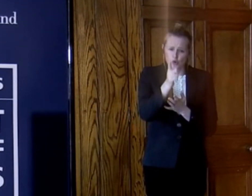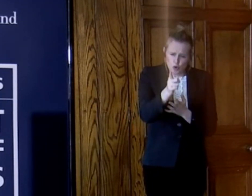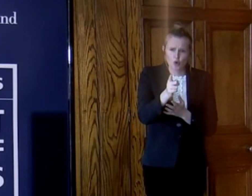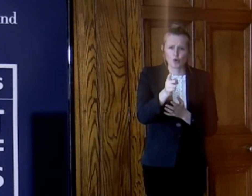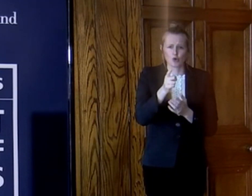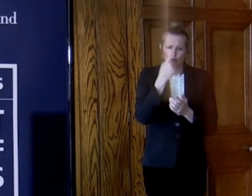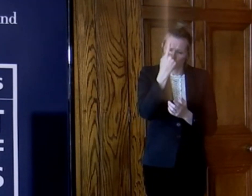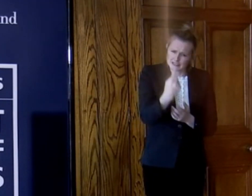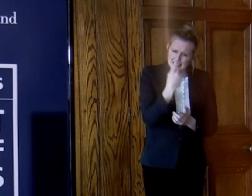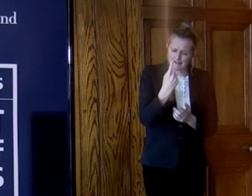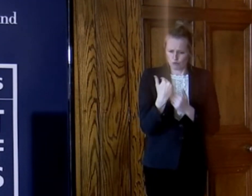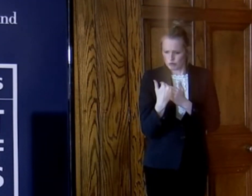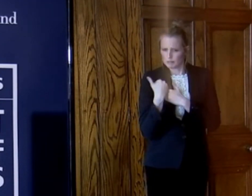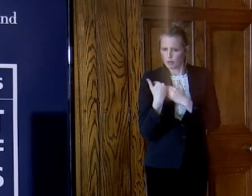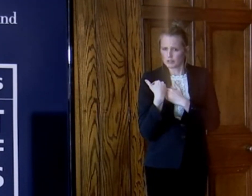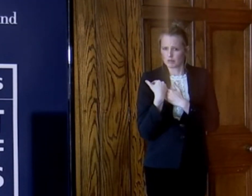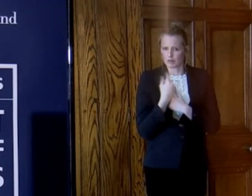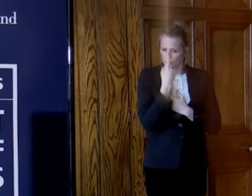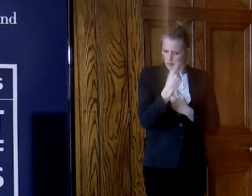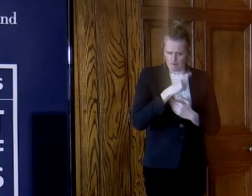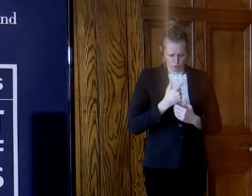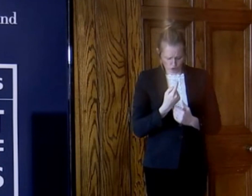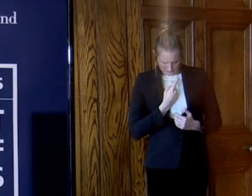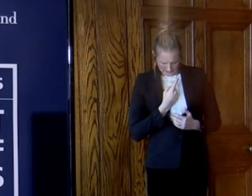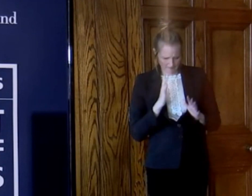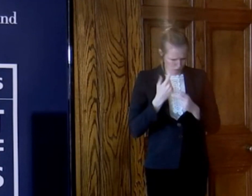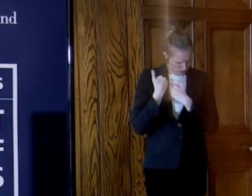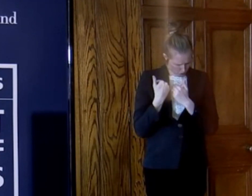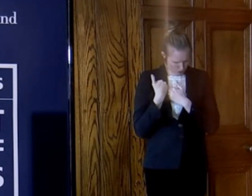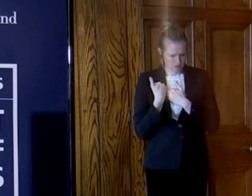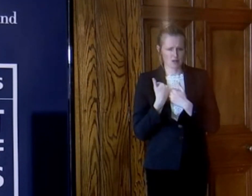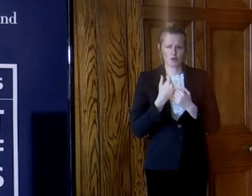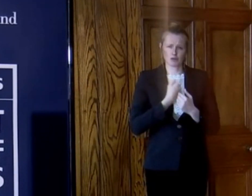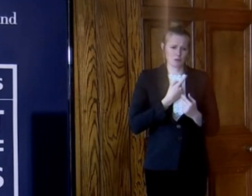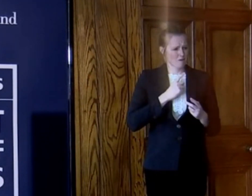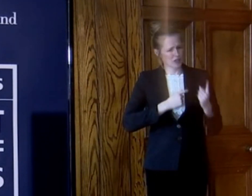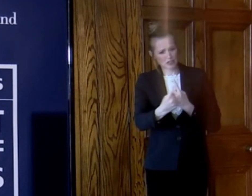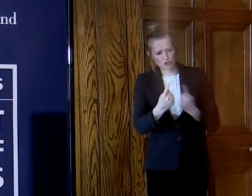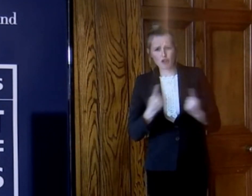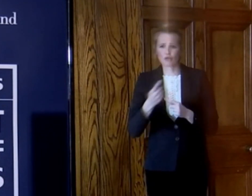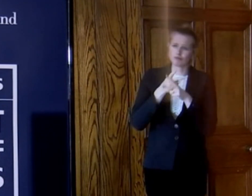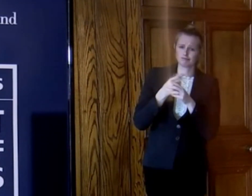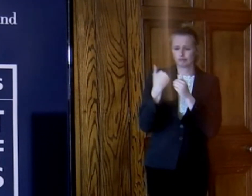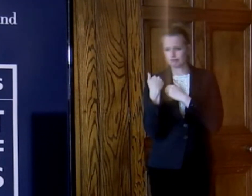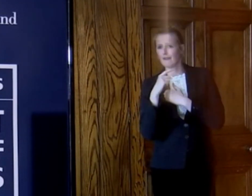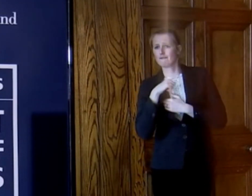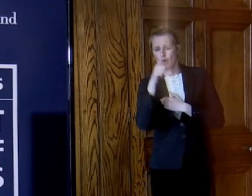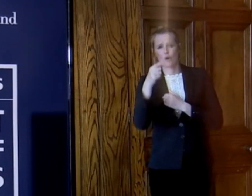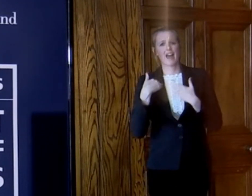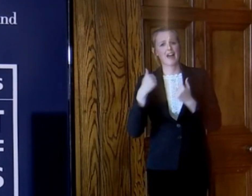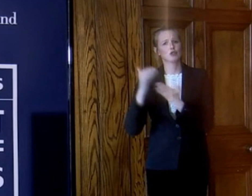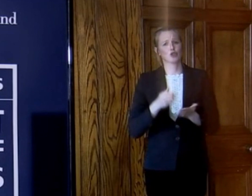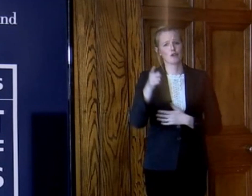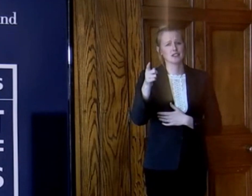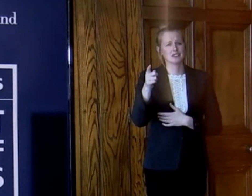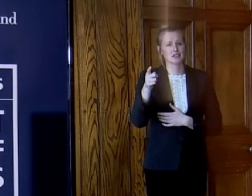responsibility for yourselves, for our communities, for our health service and for our staff. Together we can save lives,